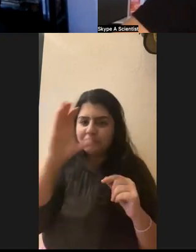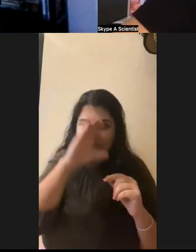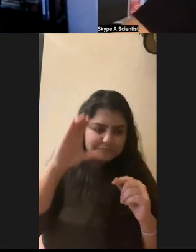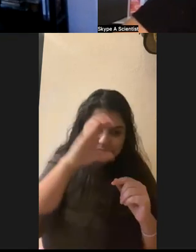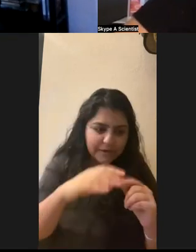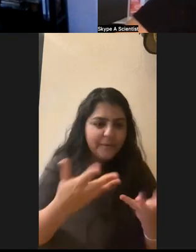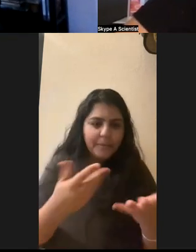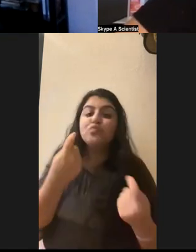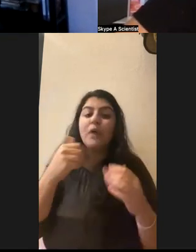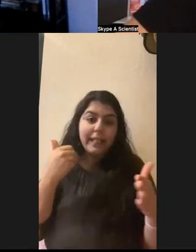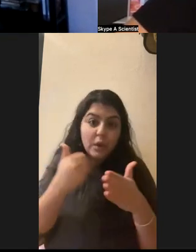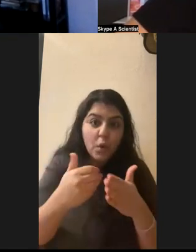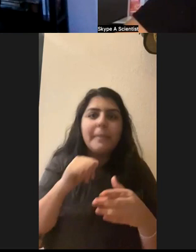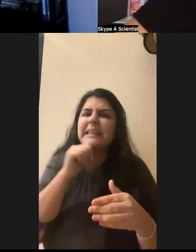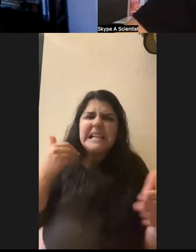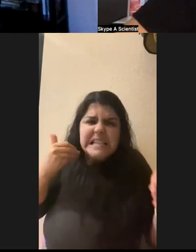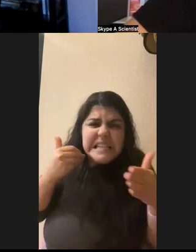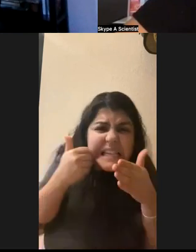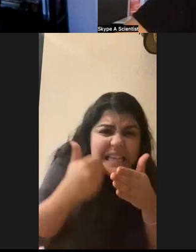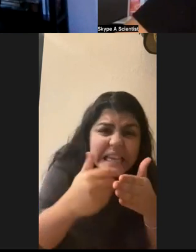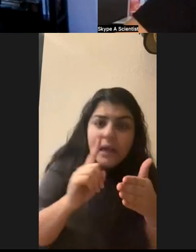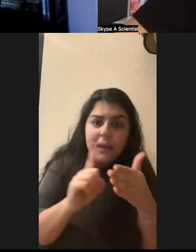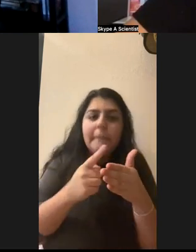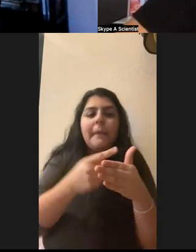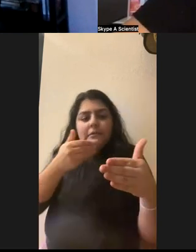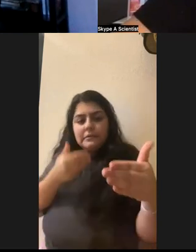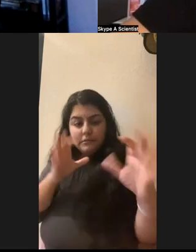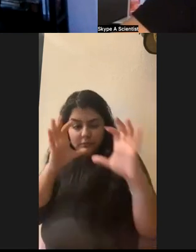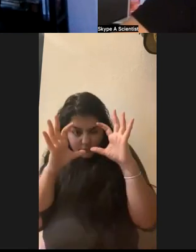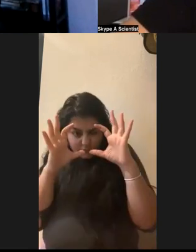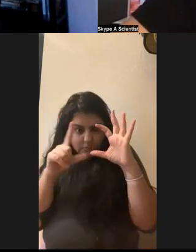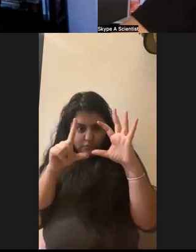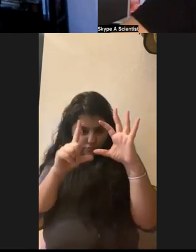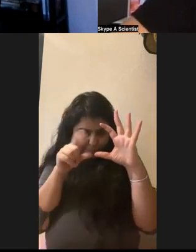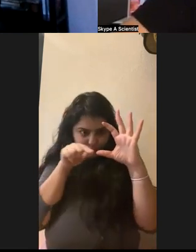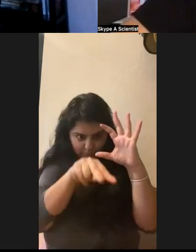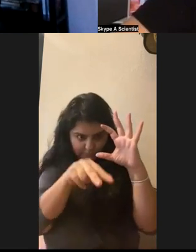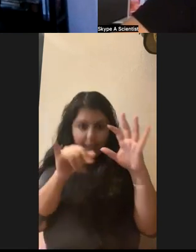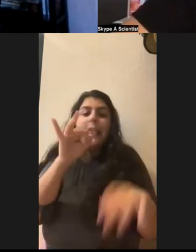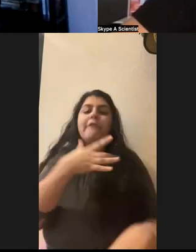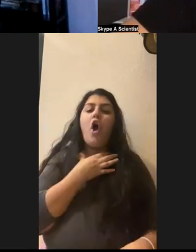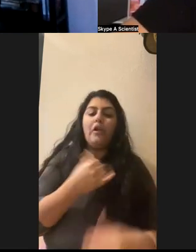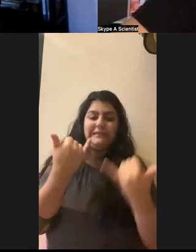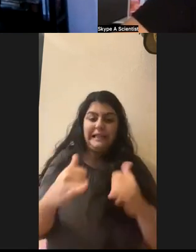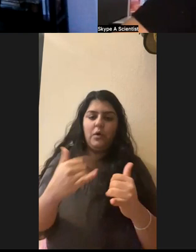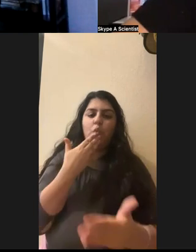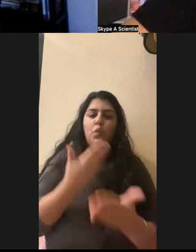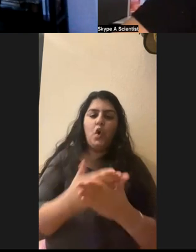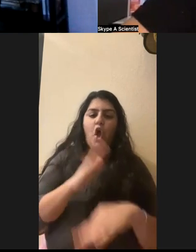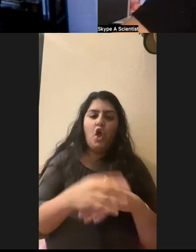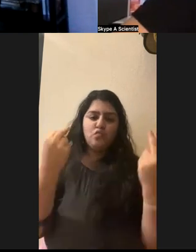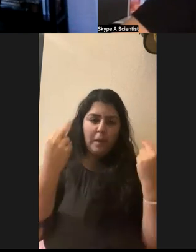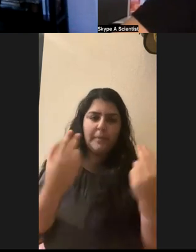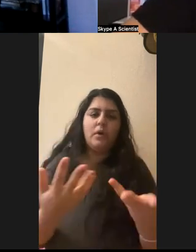not too close and use that lens to see if the collar still looks good on the rabbit. So it helps in our job to be able to photograph the animal, see how it's